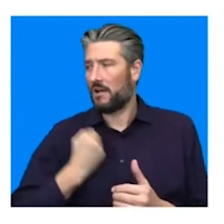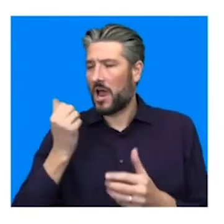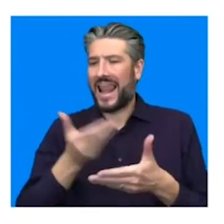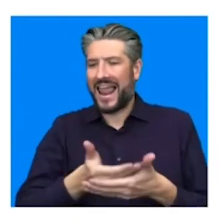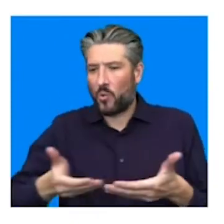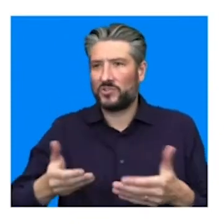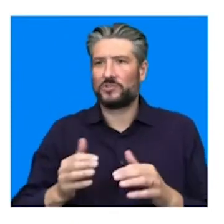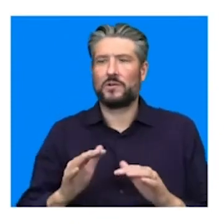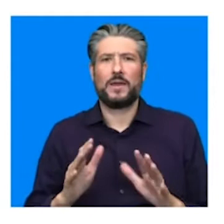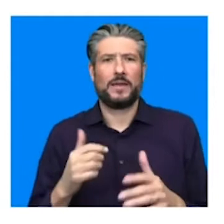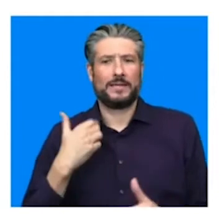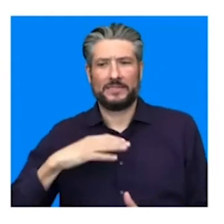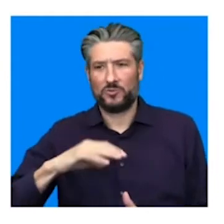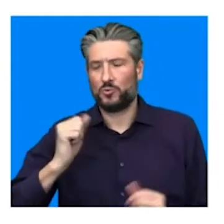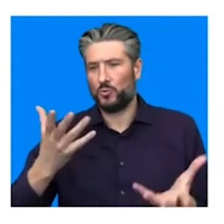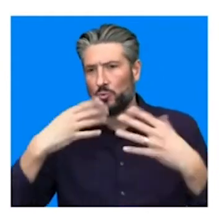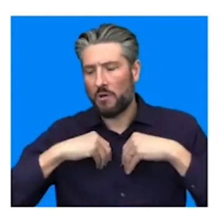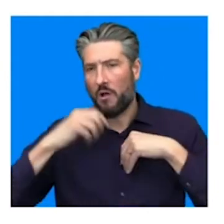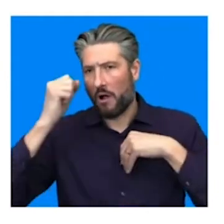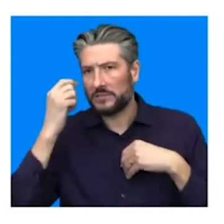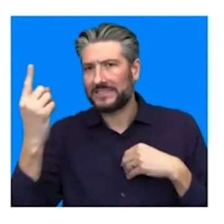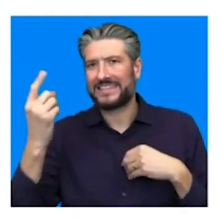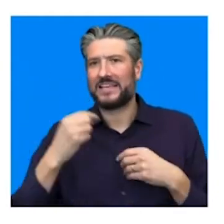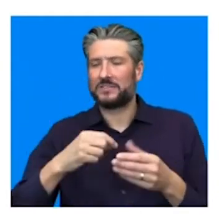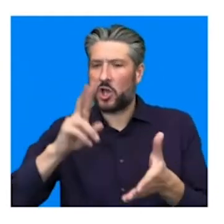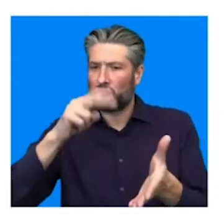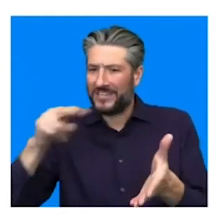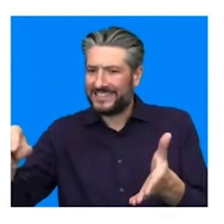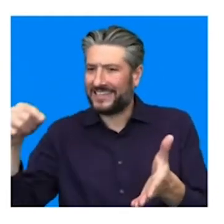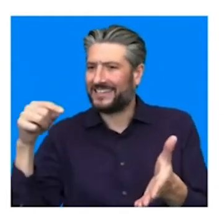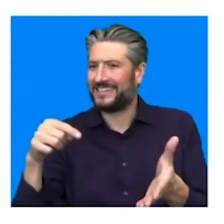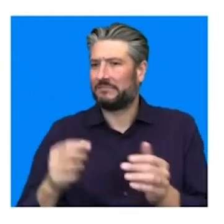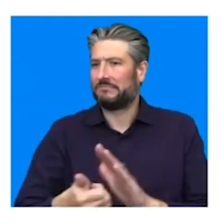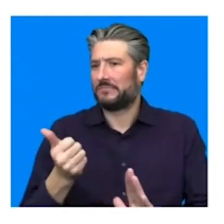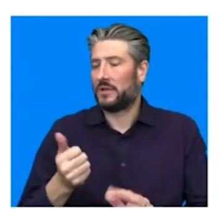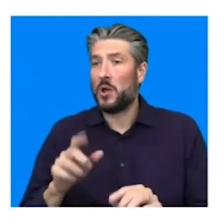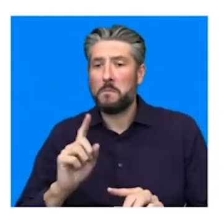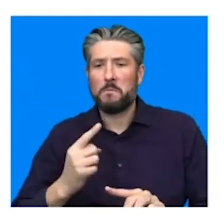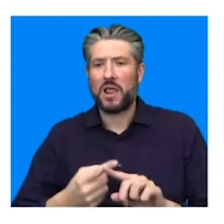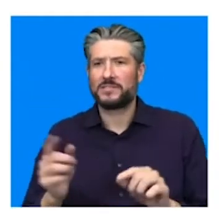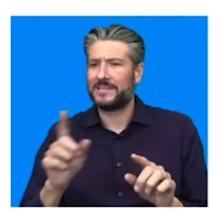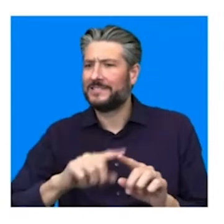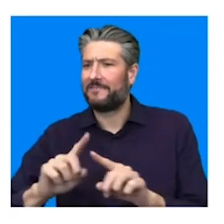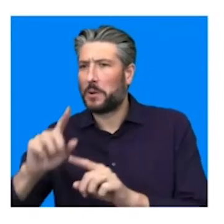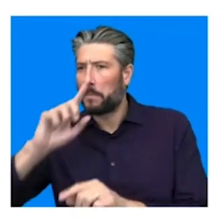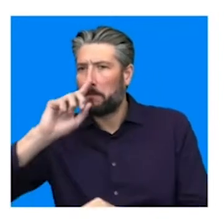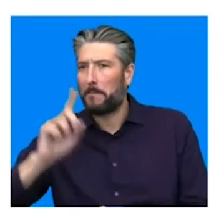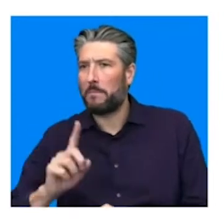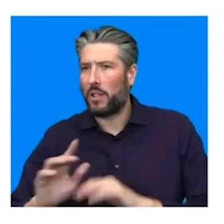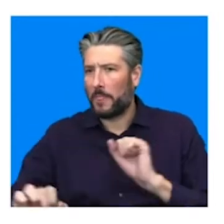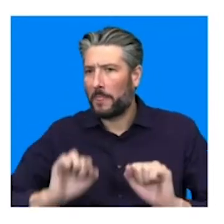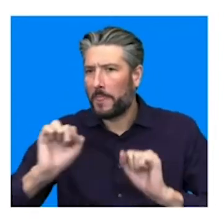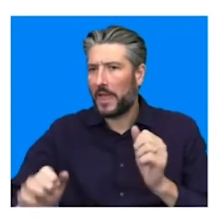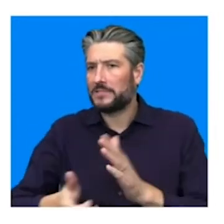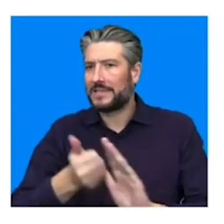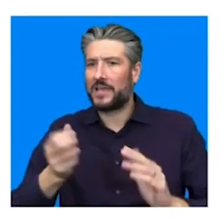about reading and how reading works for lots of different groups of people to actually understand the types of choices that we were going to make.